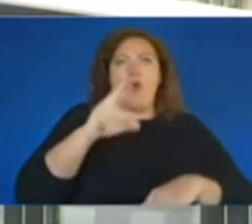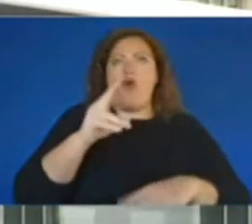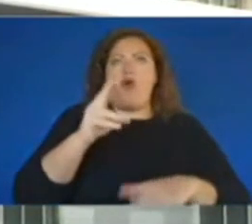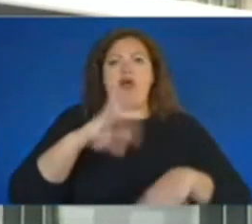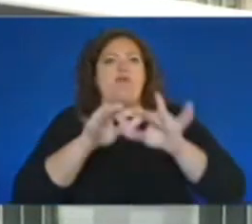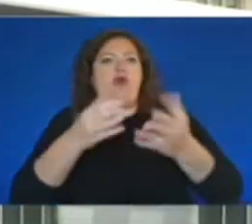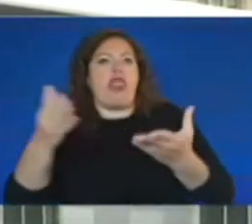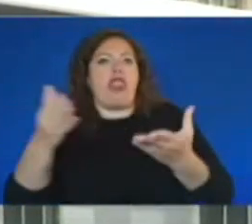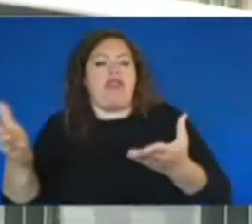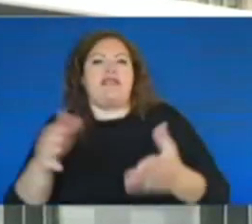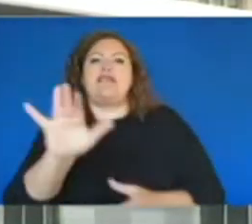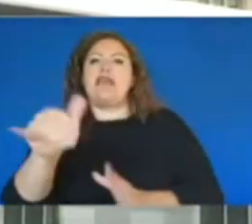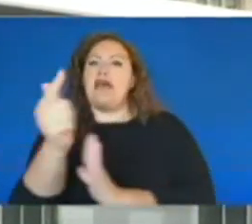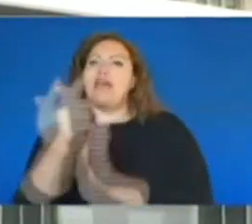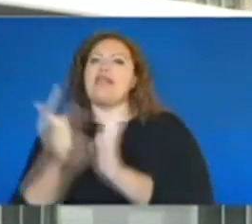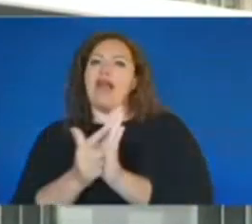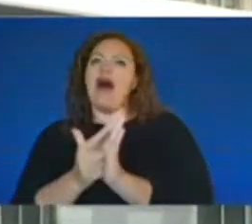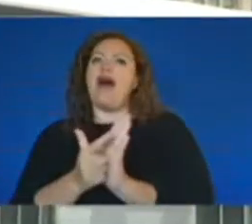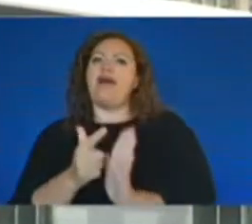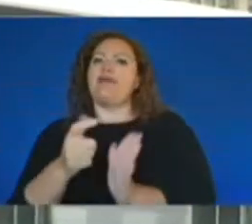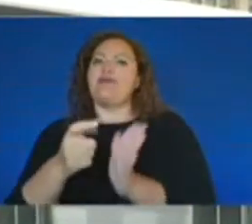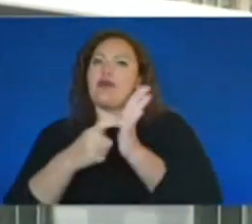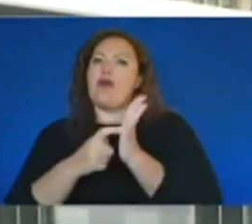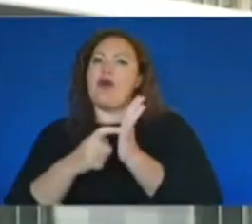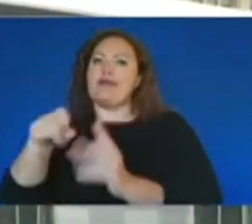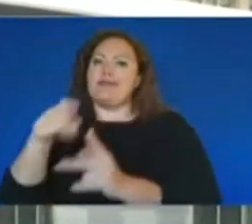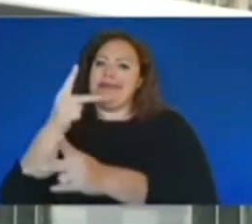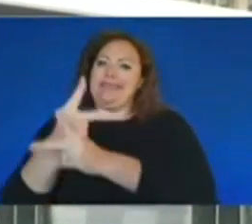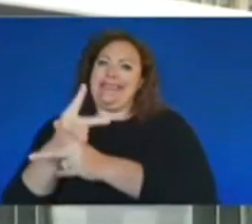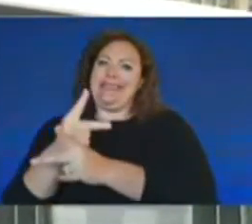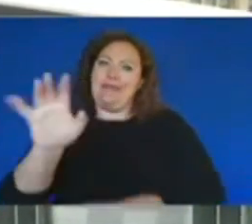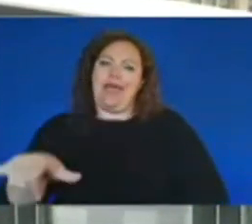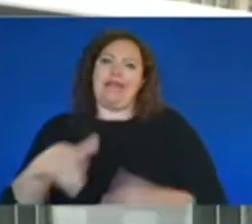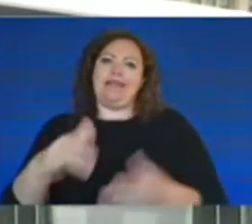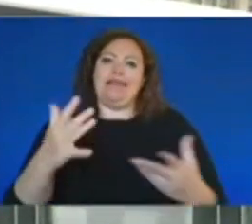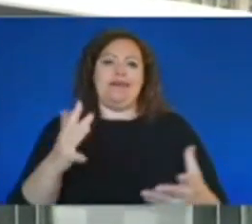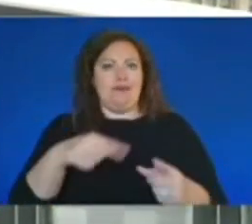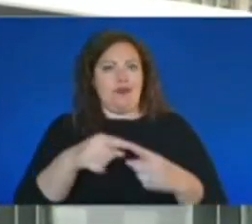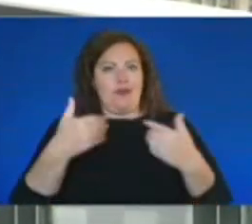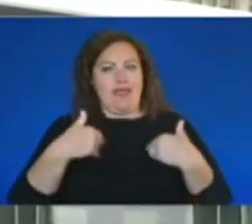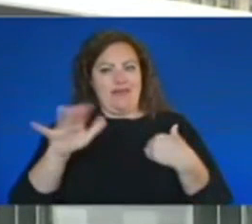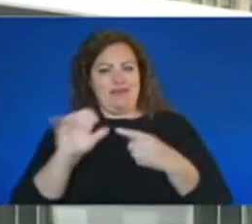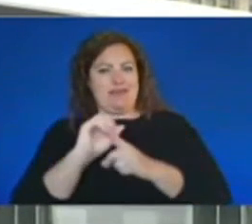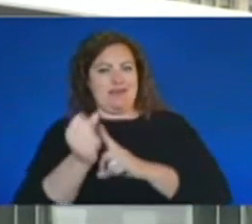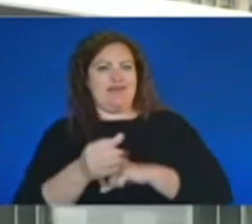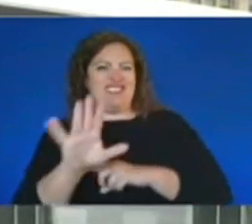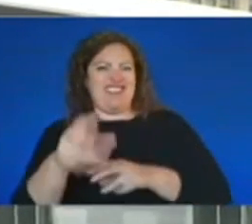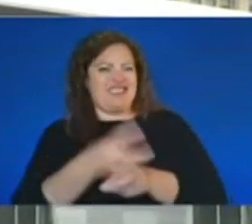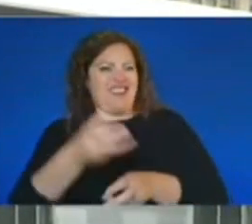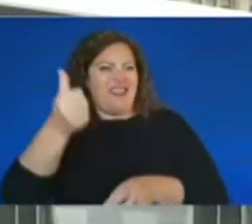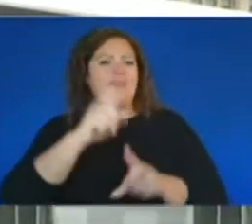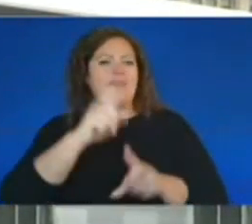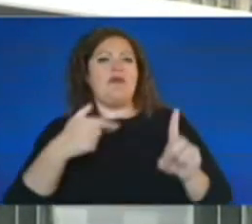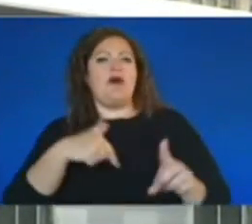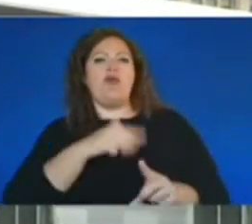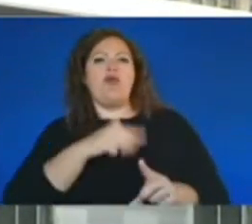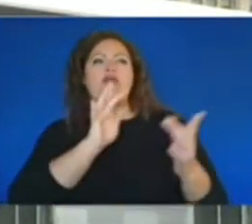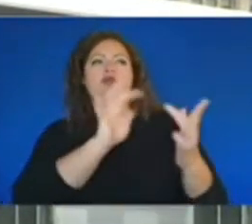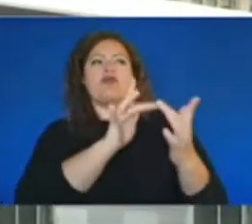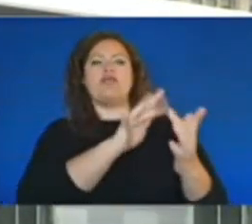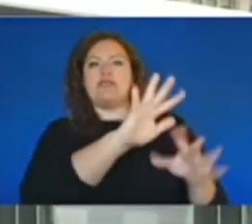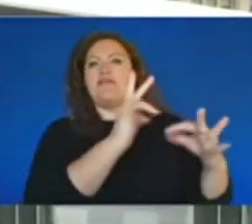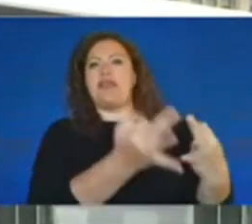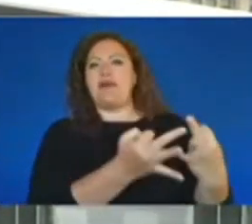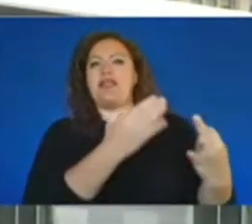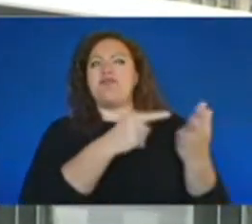that's critical evidence in their defense. And so, when we haven't charged someone, that makes it even more challenging to do that. But we'll reach out to that family and work through their other issues as well.